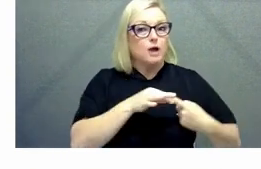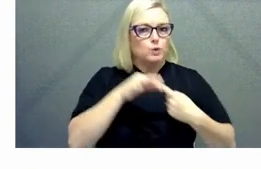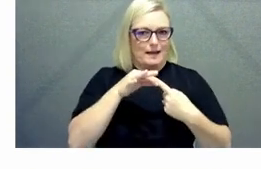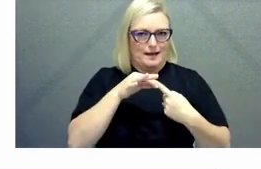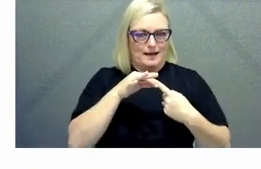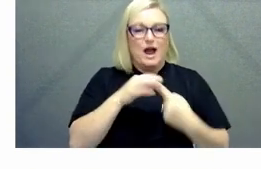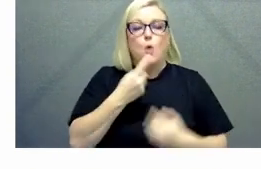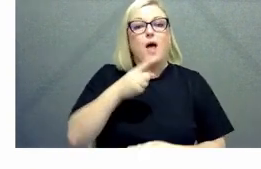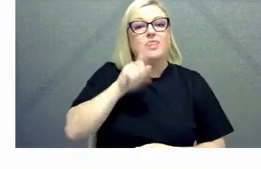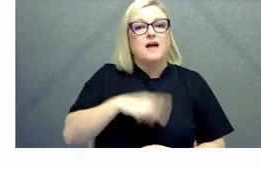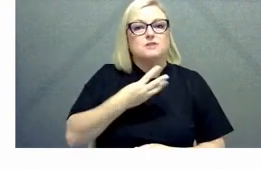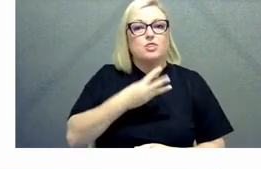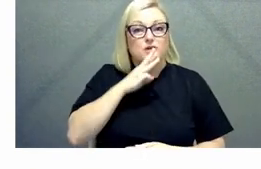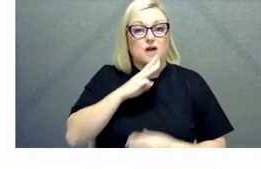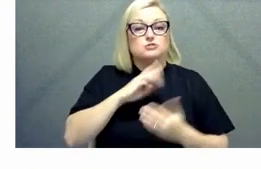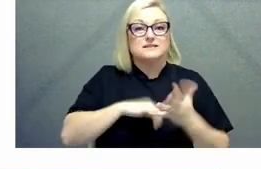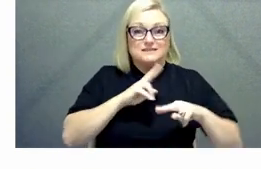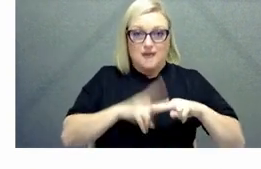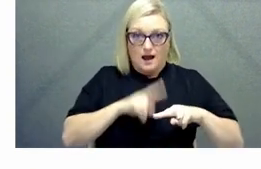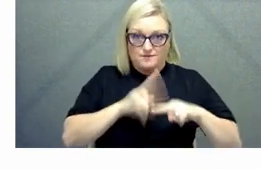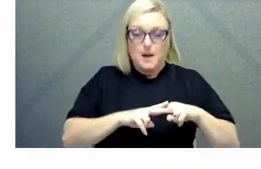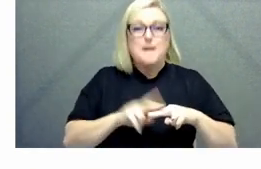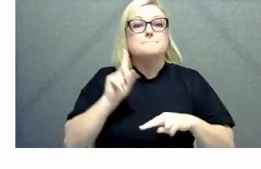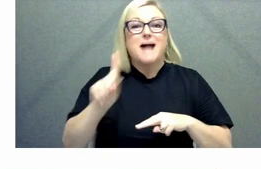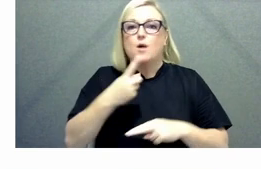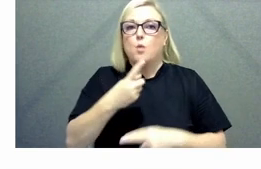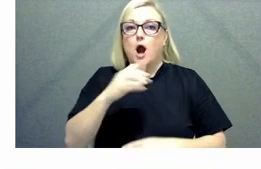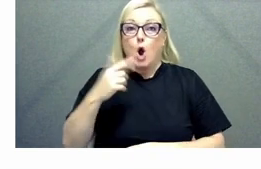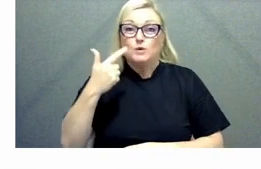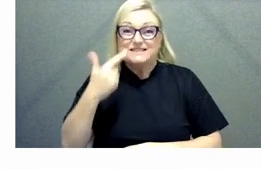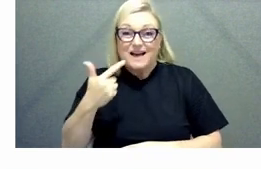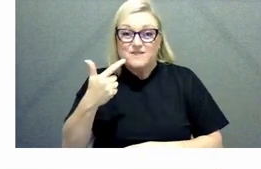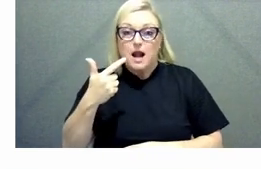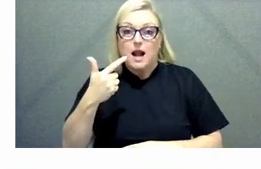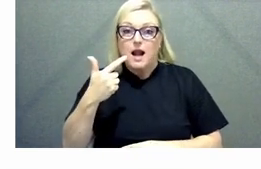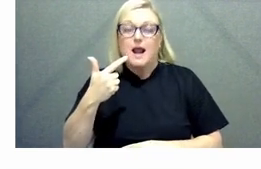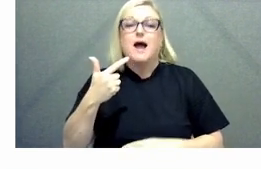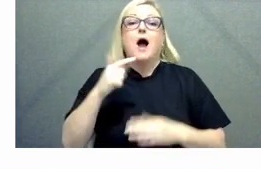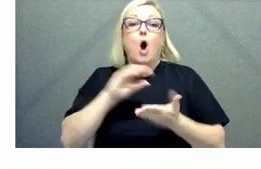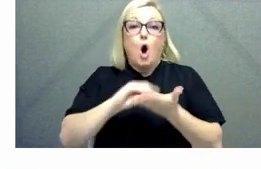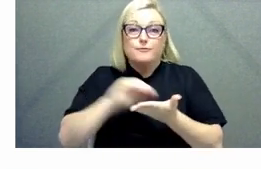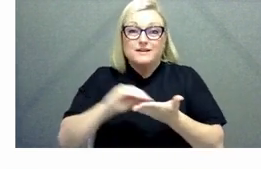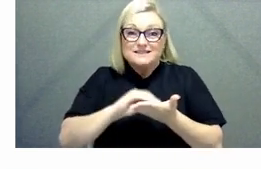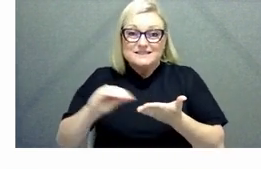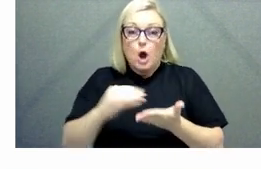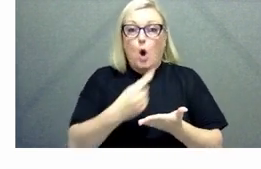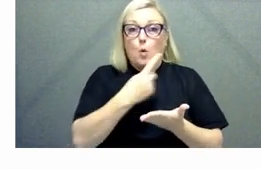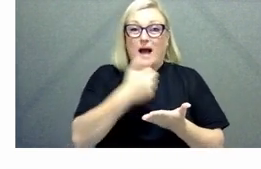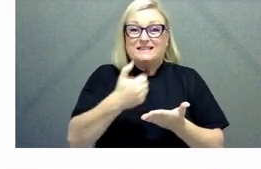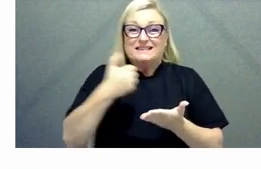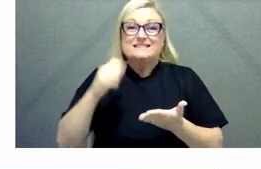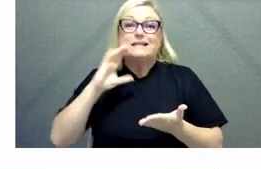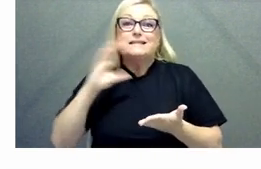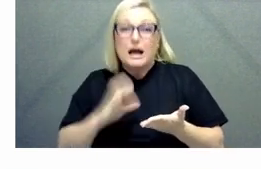staff located in 107 offices in 66 countries so even before the pandemic